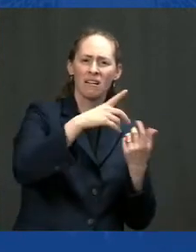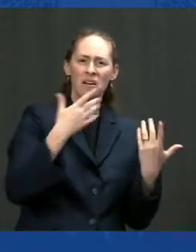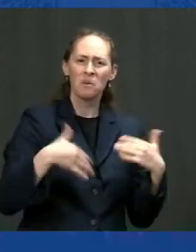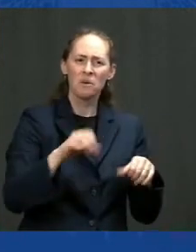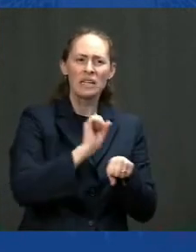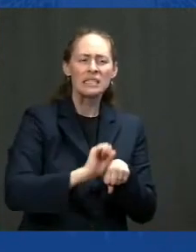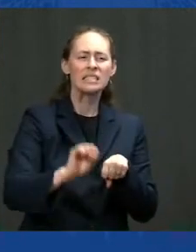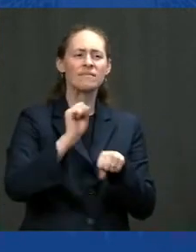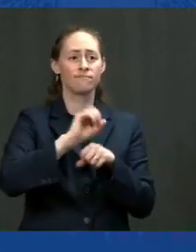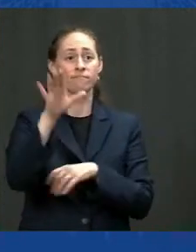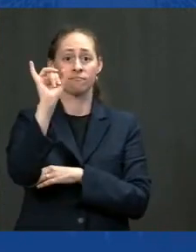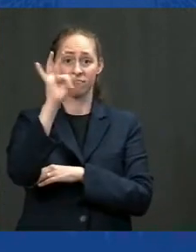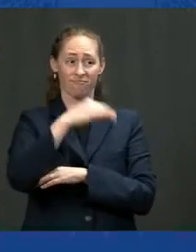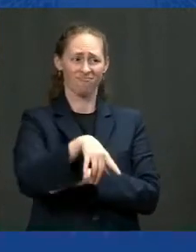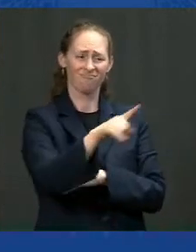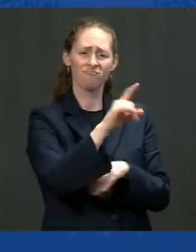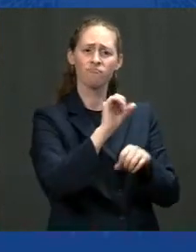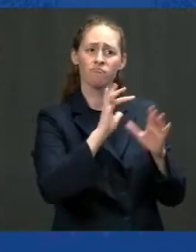everybody